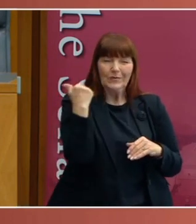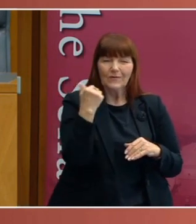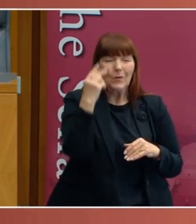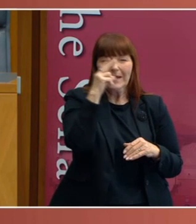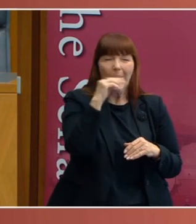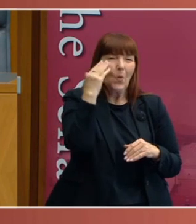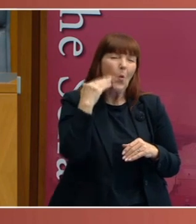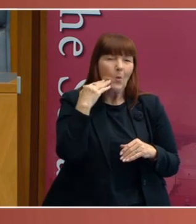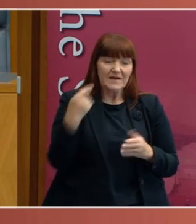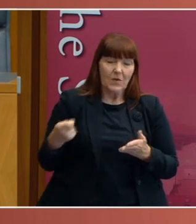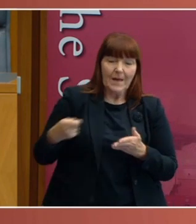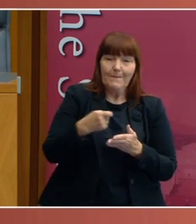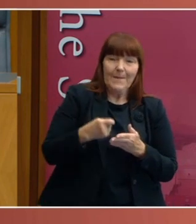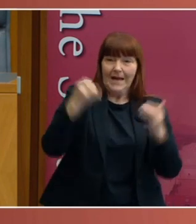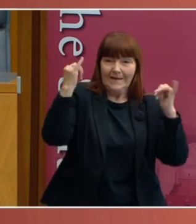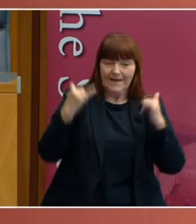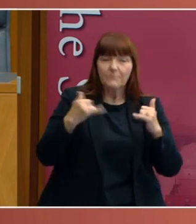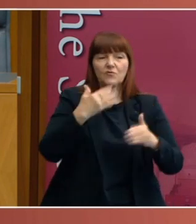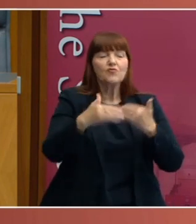to run her appeal.